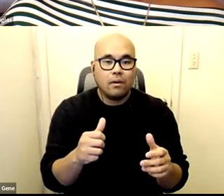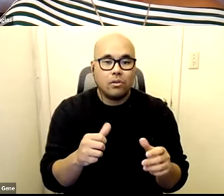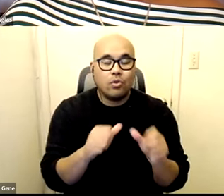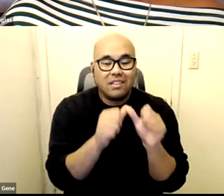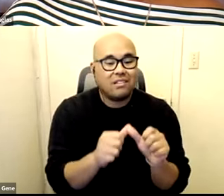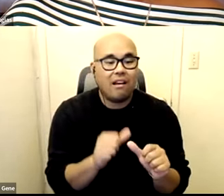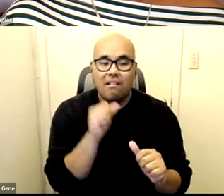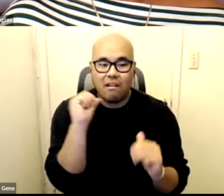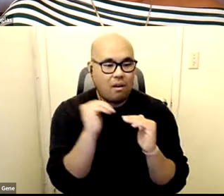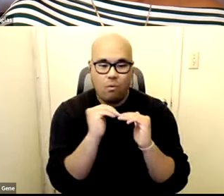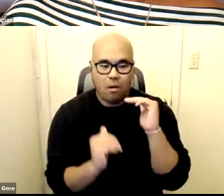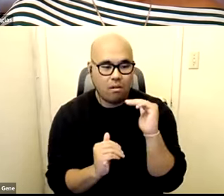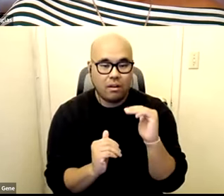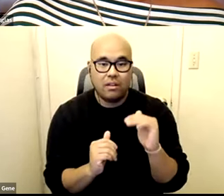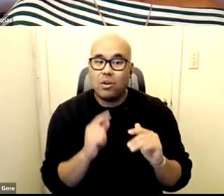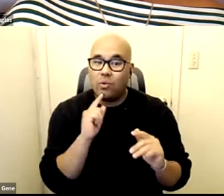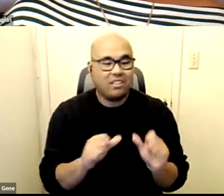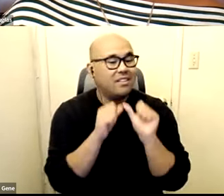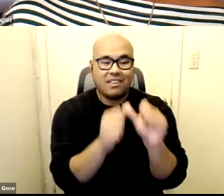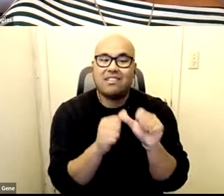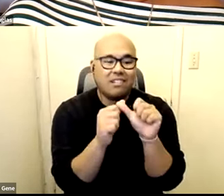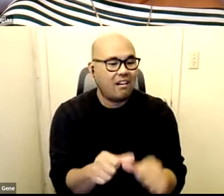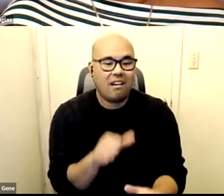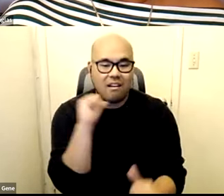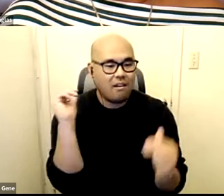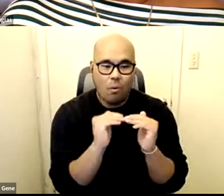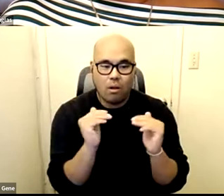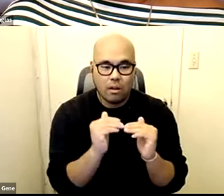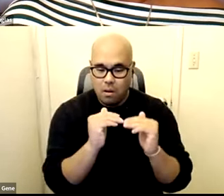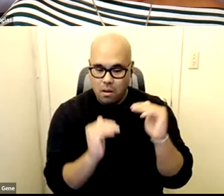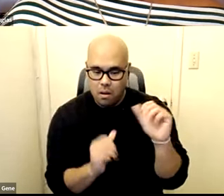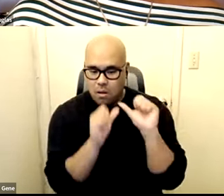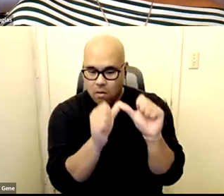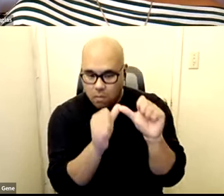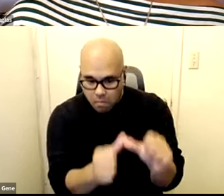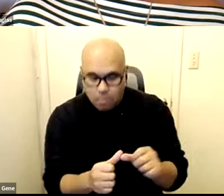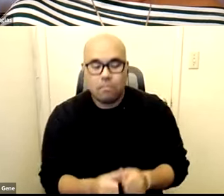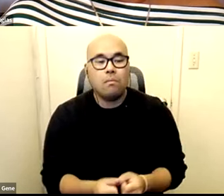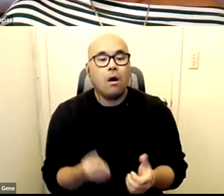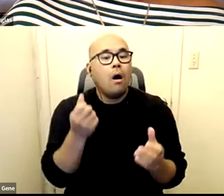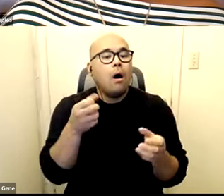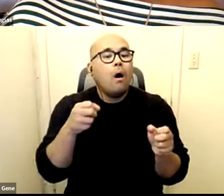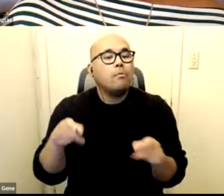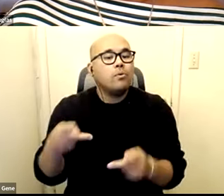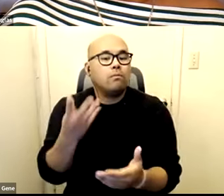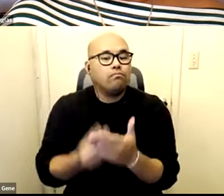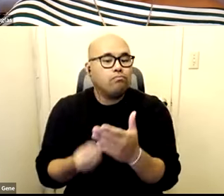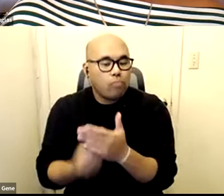that's what this is all about, sustaining inequality, sustaining loss of opportunities, control,